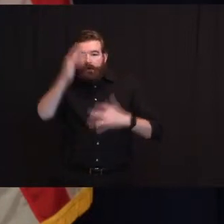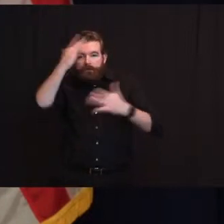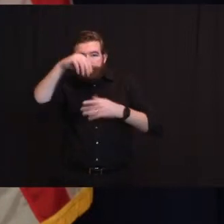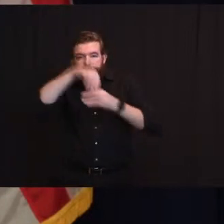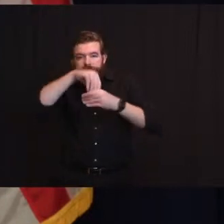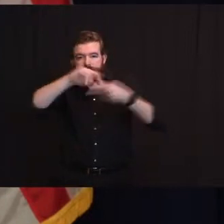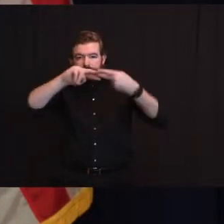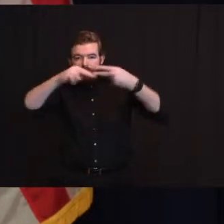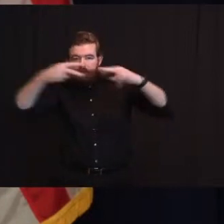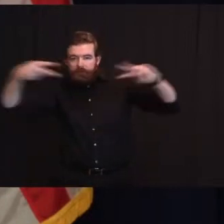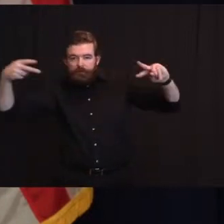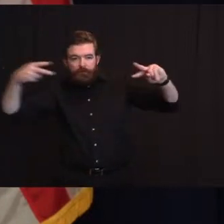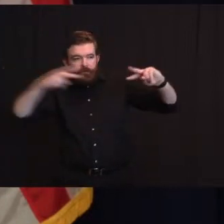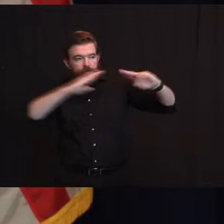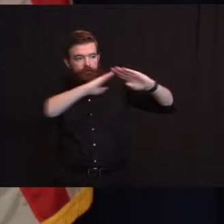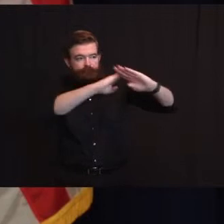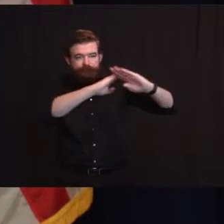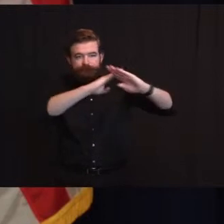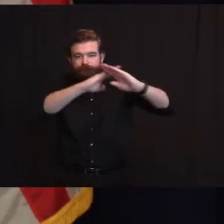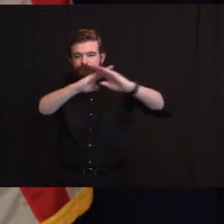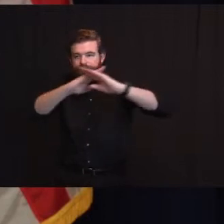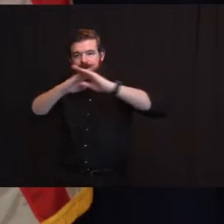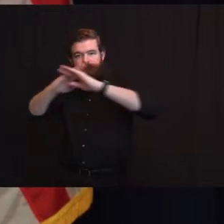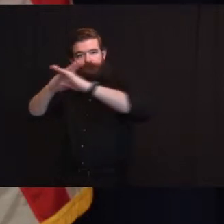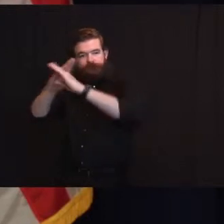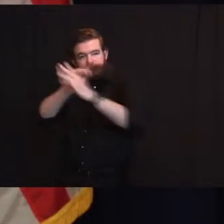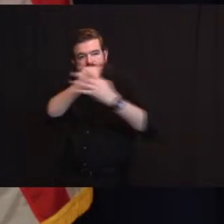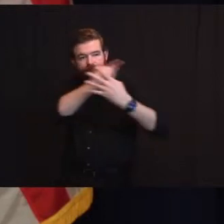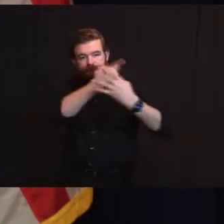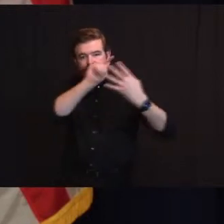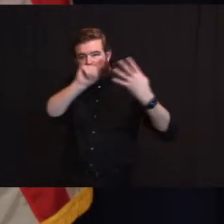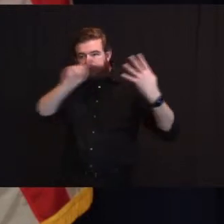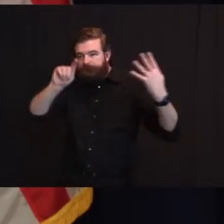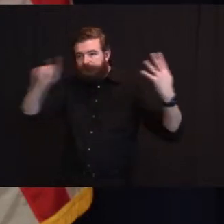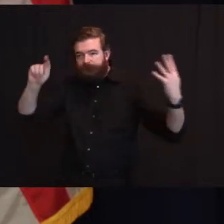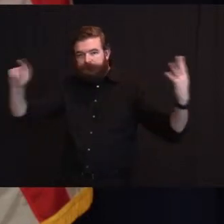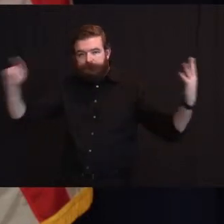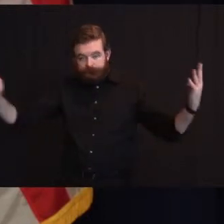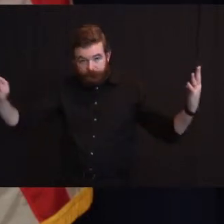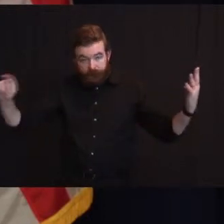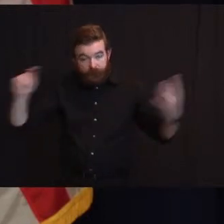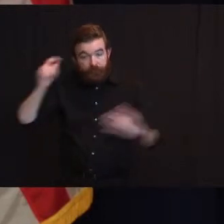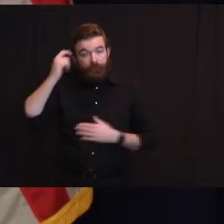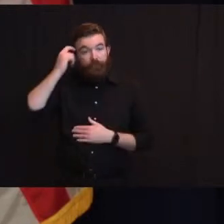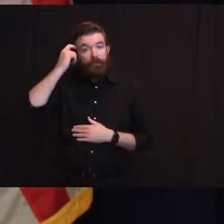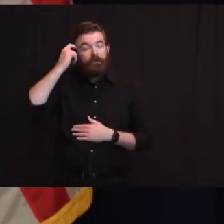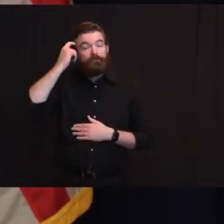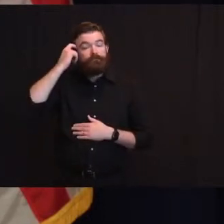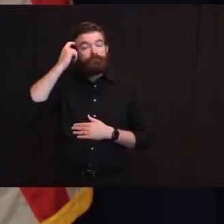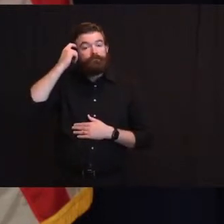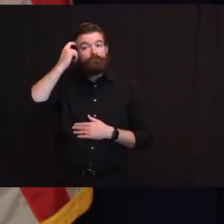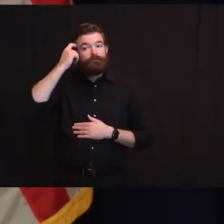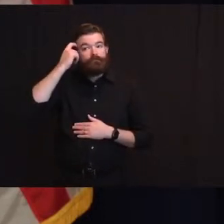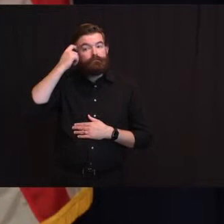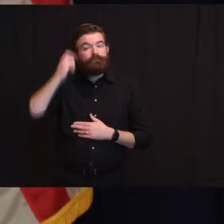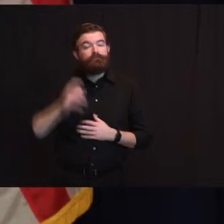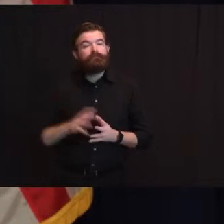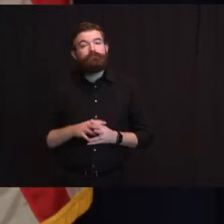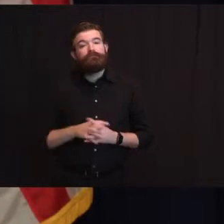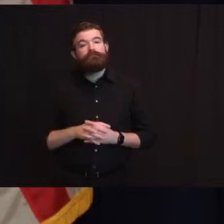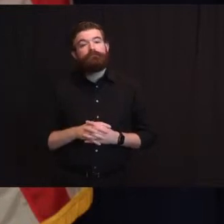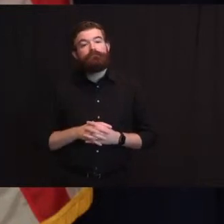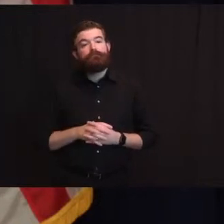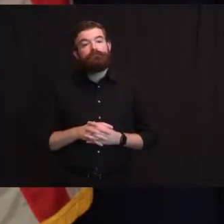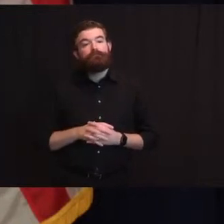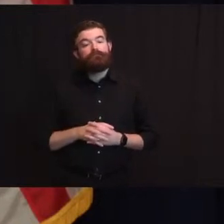that the antibodies from the vaccine aren't likely to stop it it would also likely mutate enough that it wouldn't grab on well to the cell